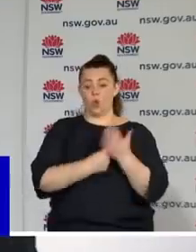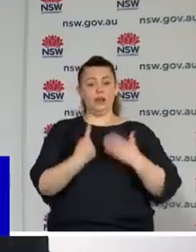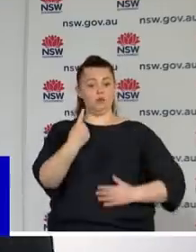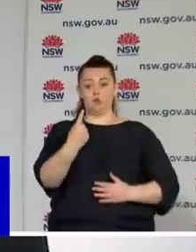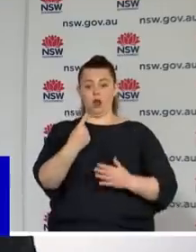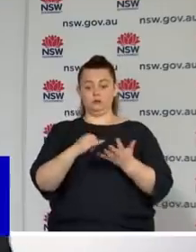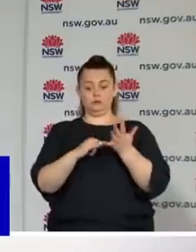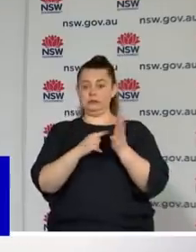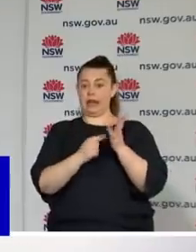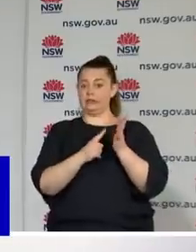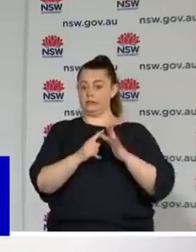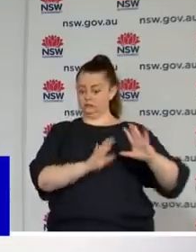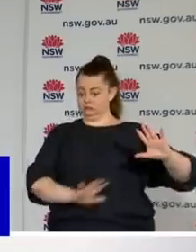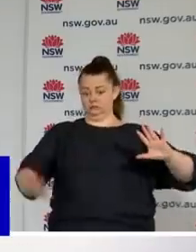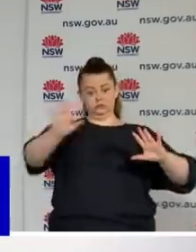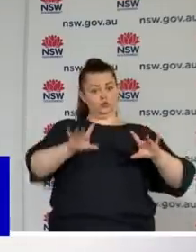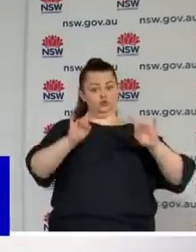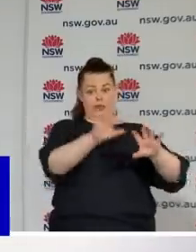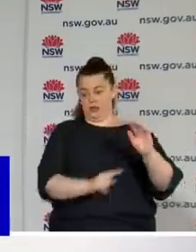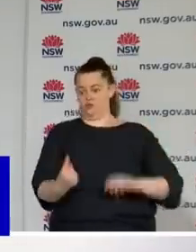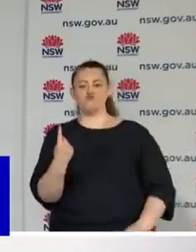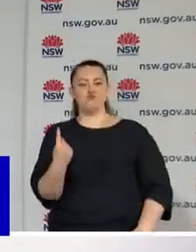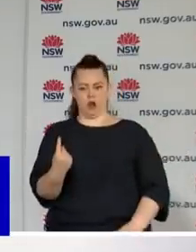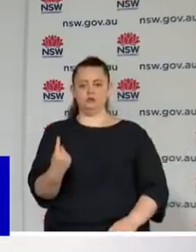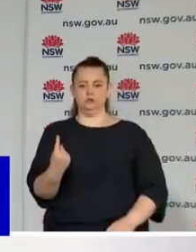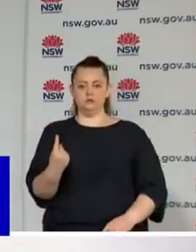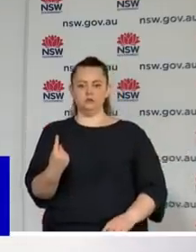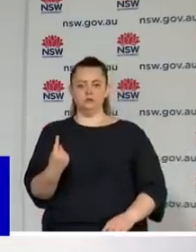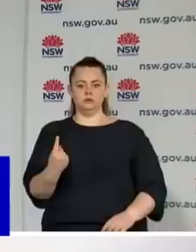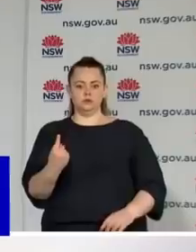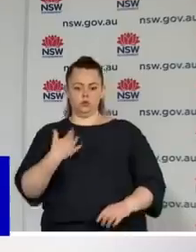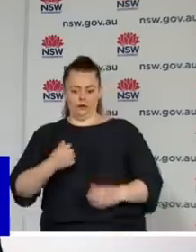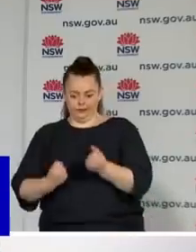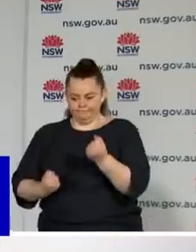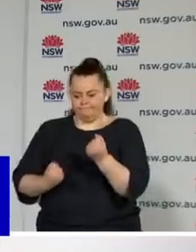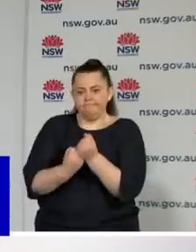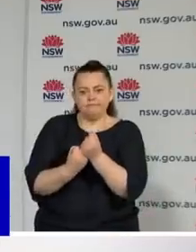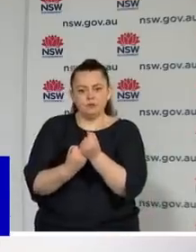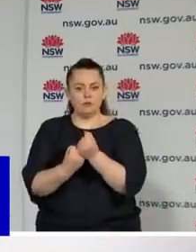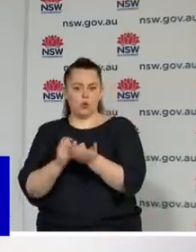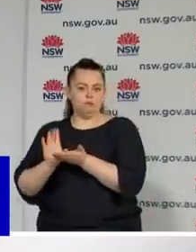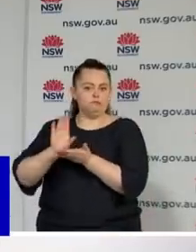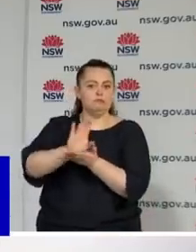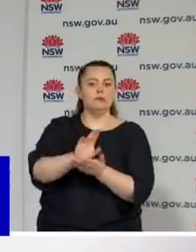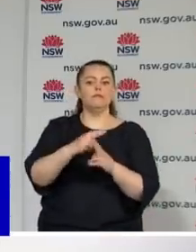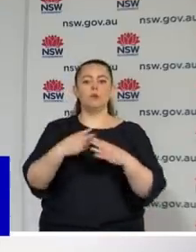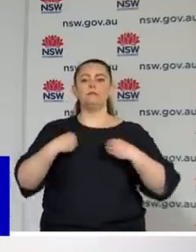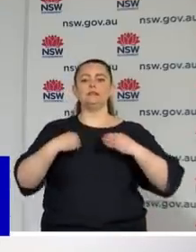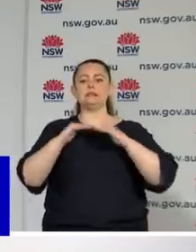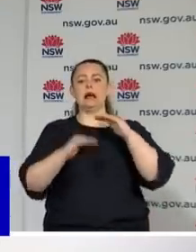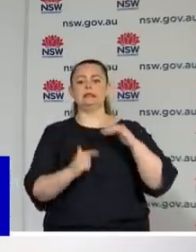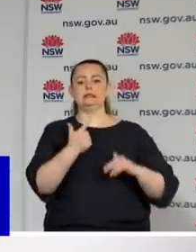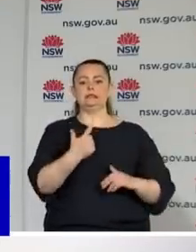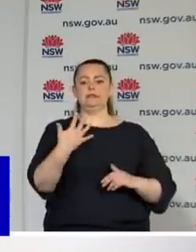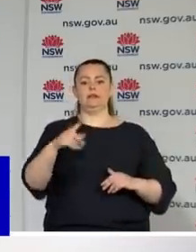financial support for businesses with a turnover of less than $75,000. And we will provide that post-80 per cent